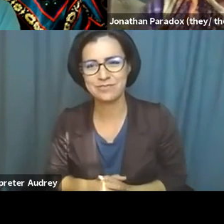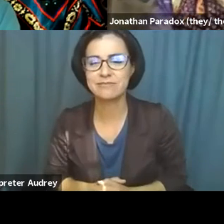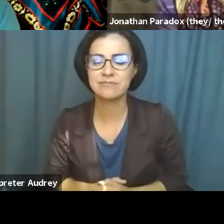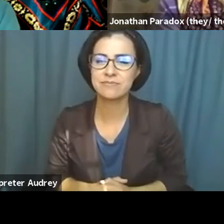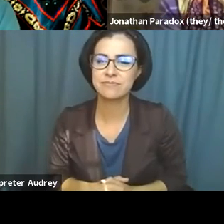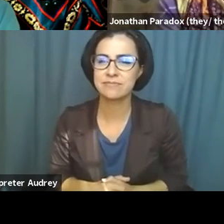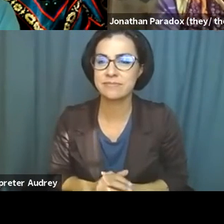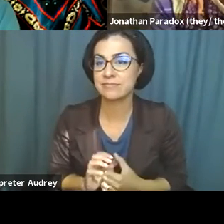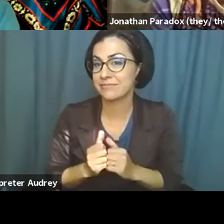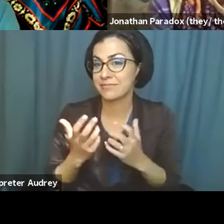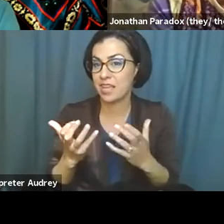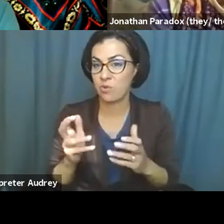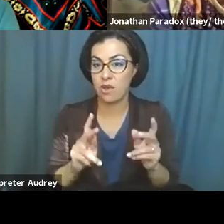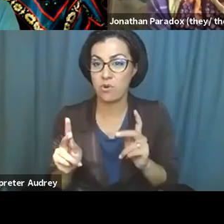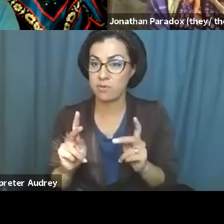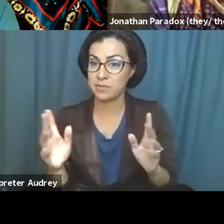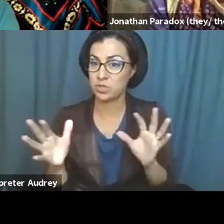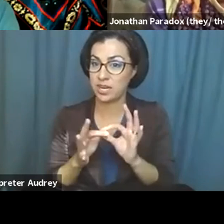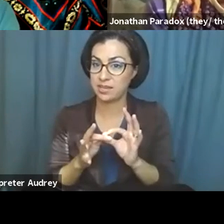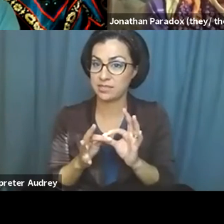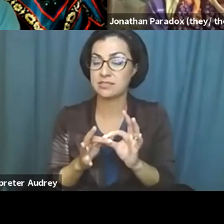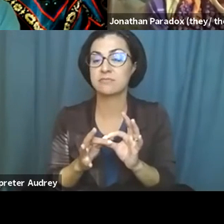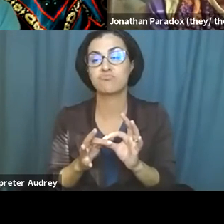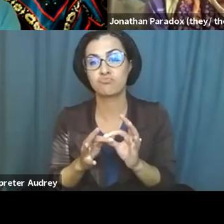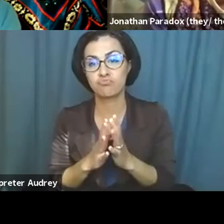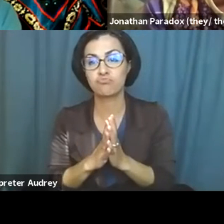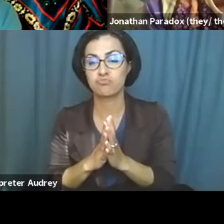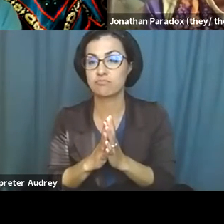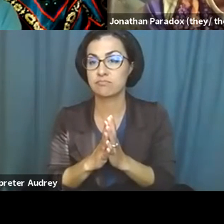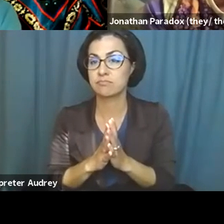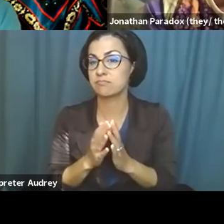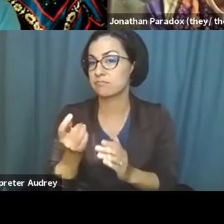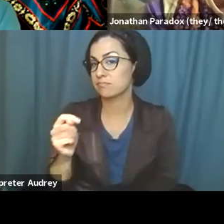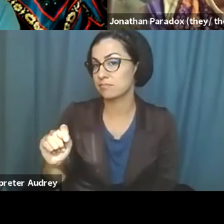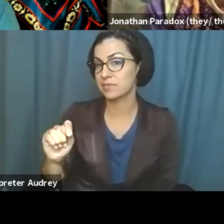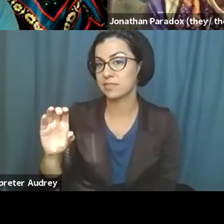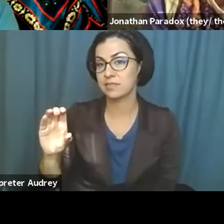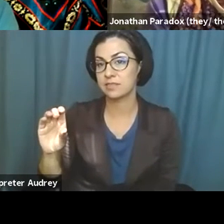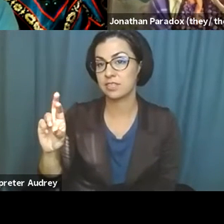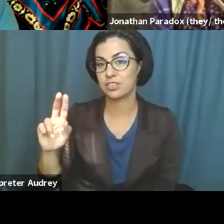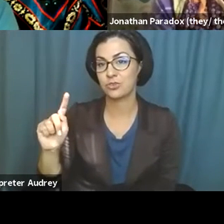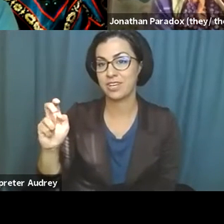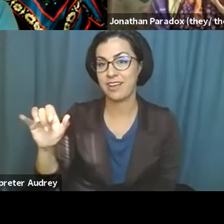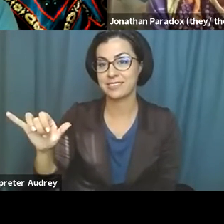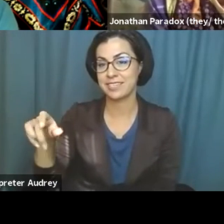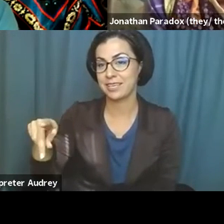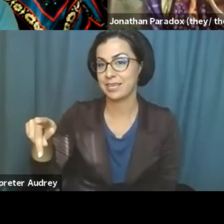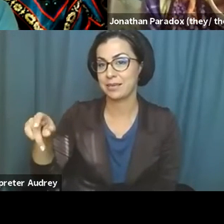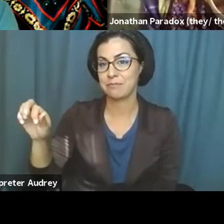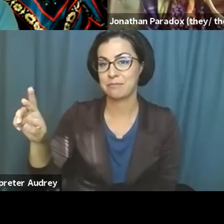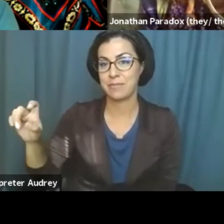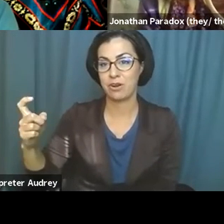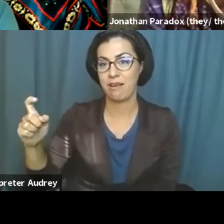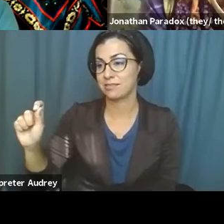so, um, how do I want folks to, uh, connect, um, the curiosityparadox.com for sure. Um, also I make, I make